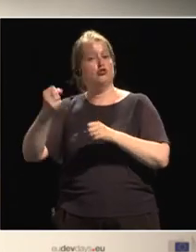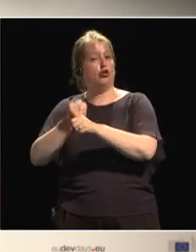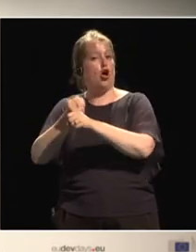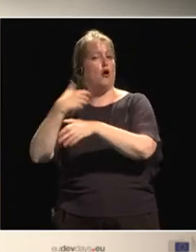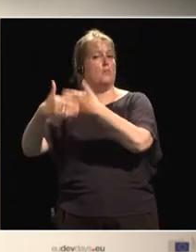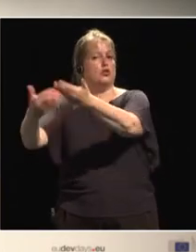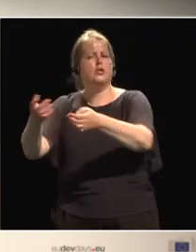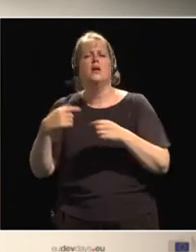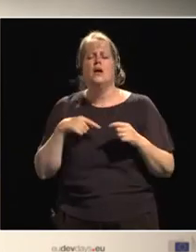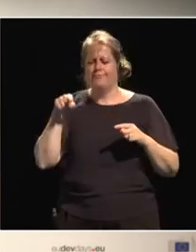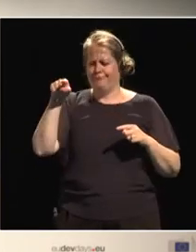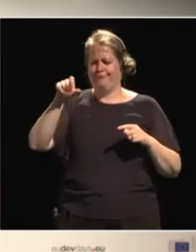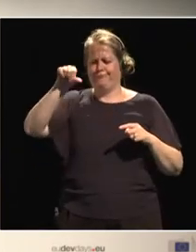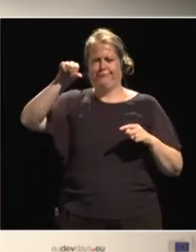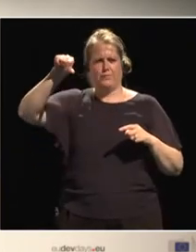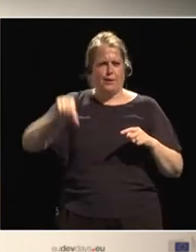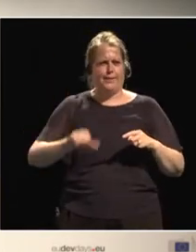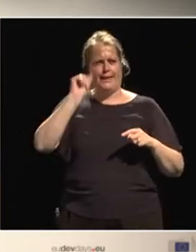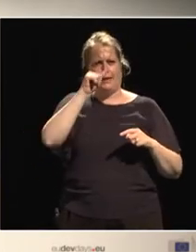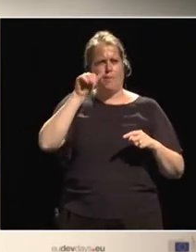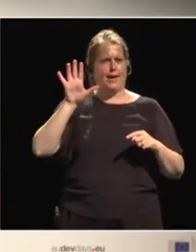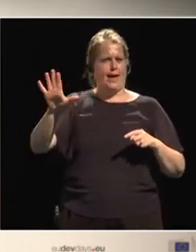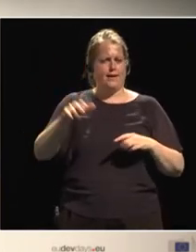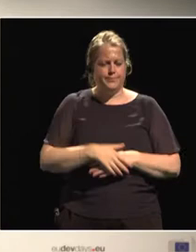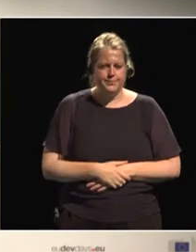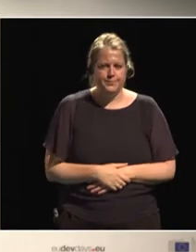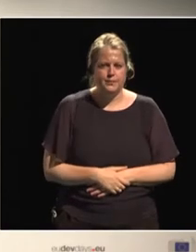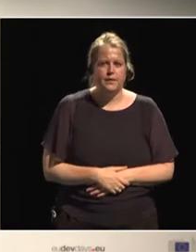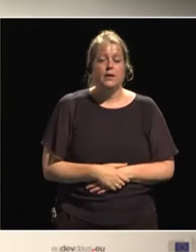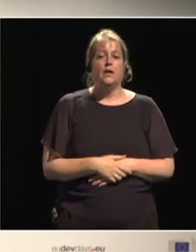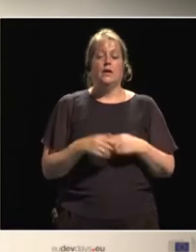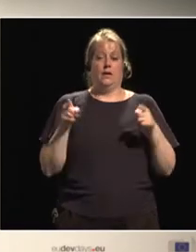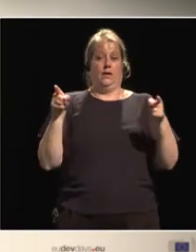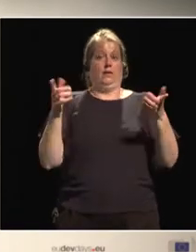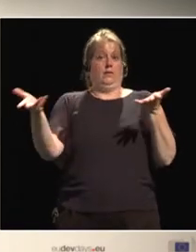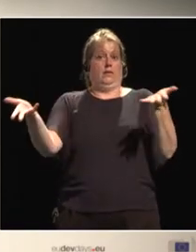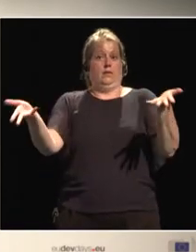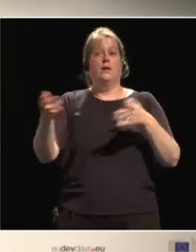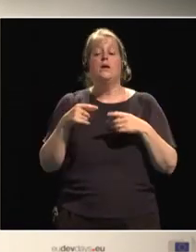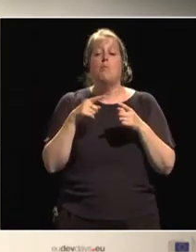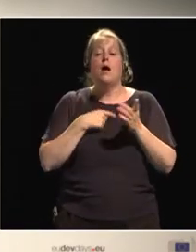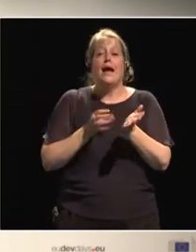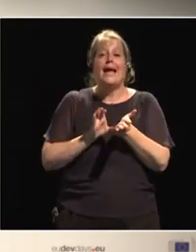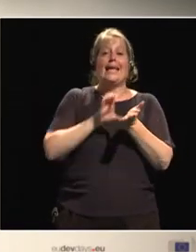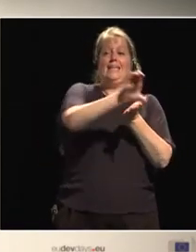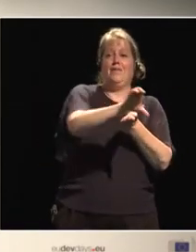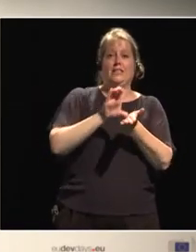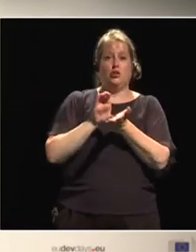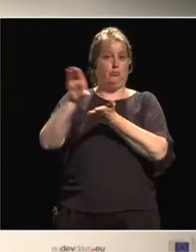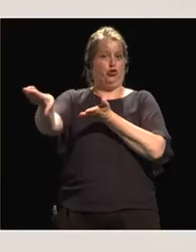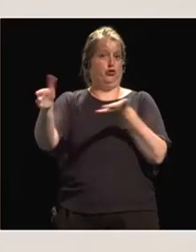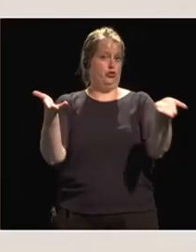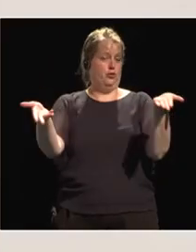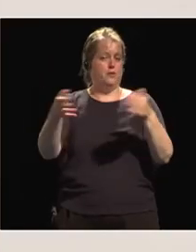southern part of Ethiopia. And regarding the investment of the parks,